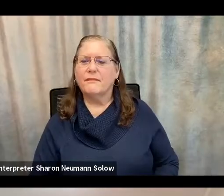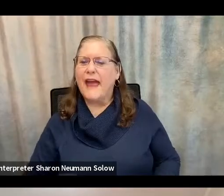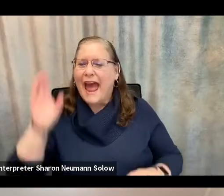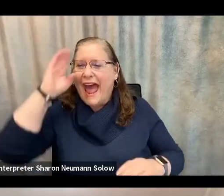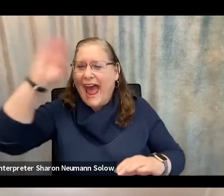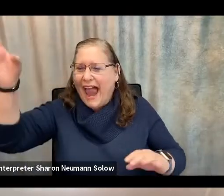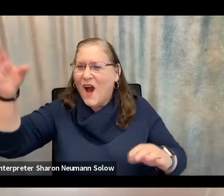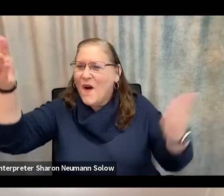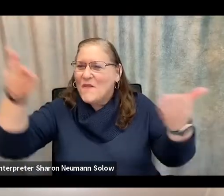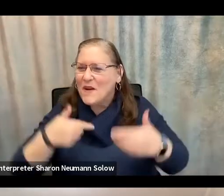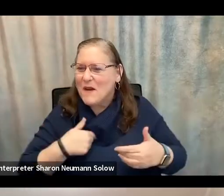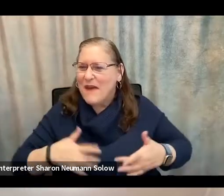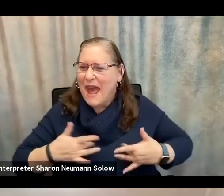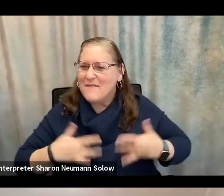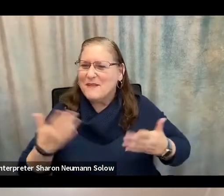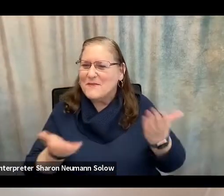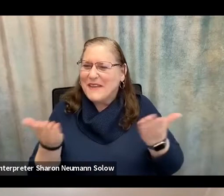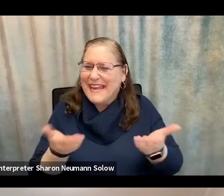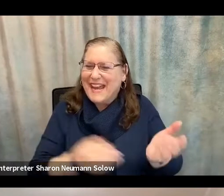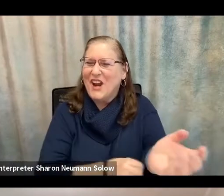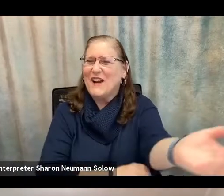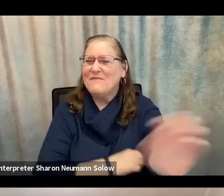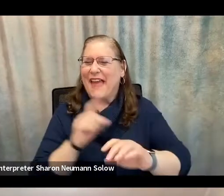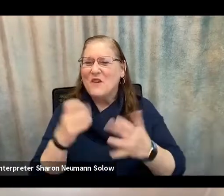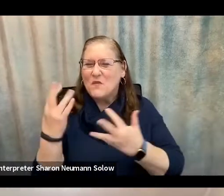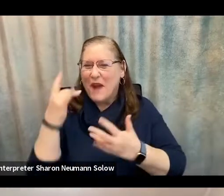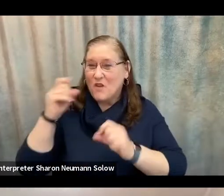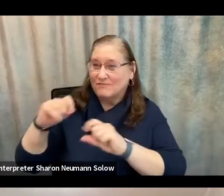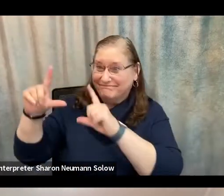that, I'll just again do a quick intro. My name is Nick Coates.